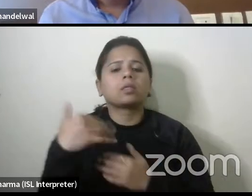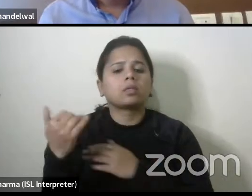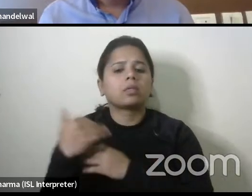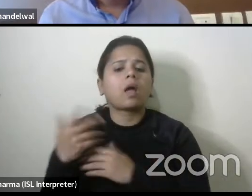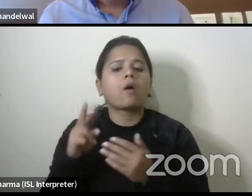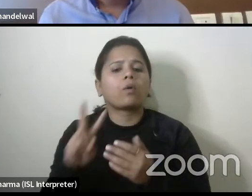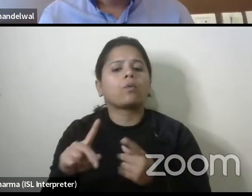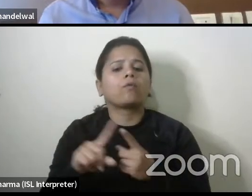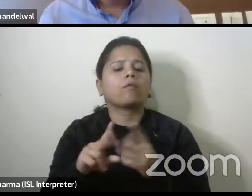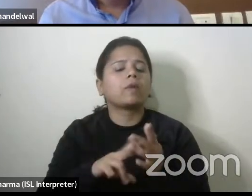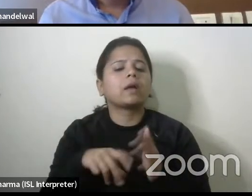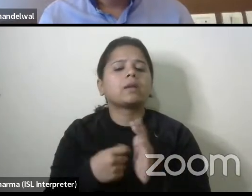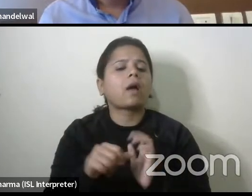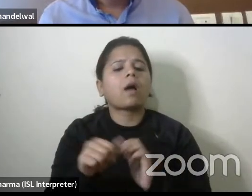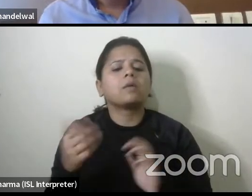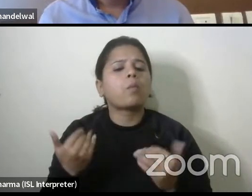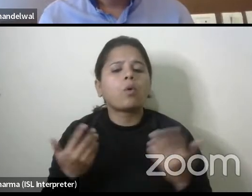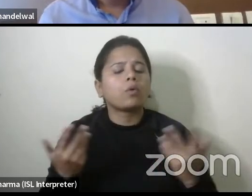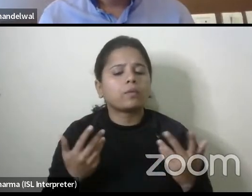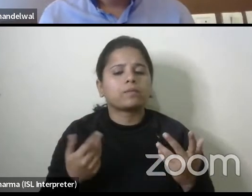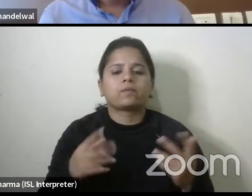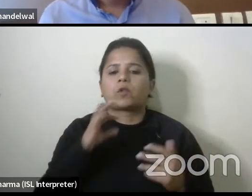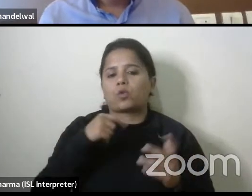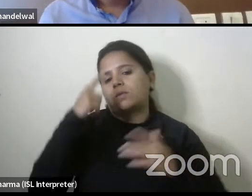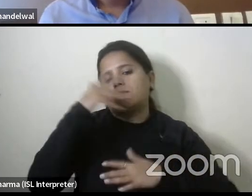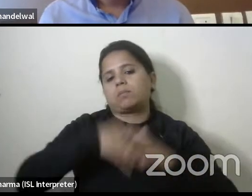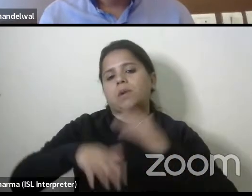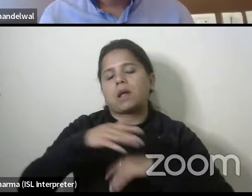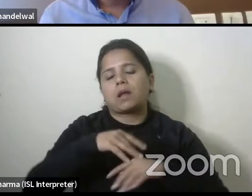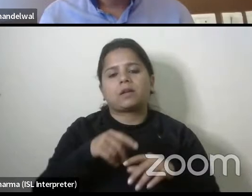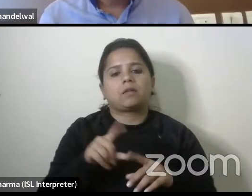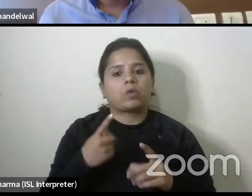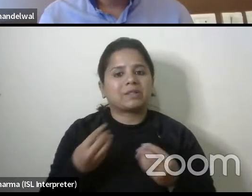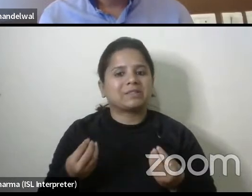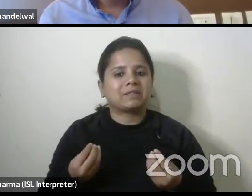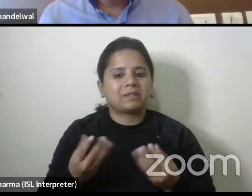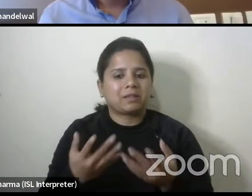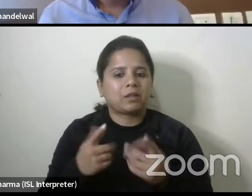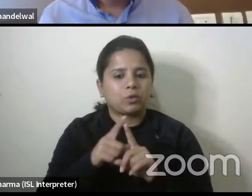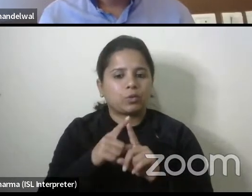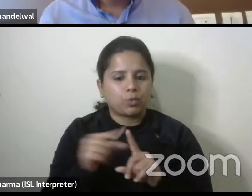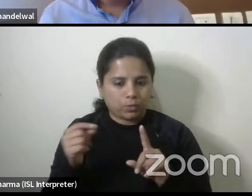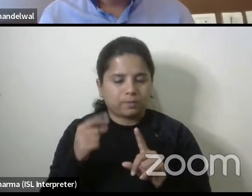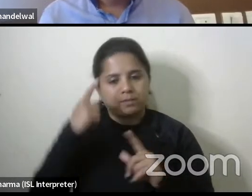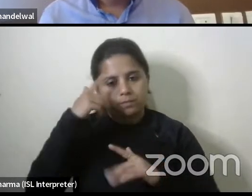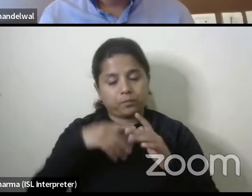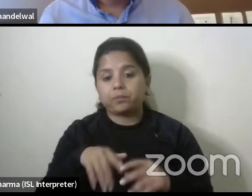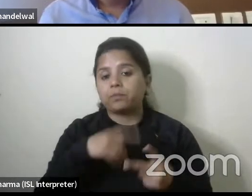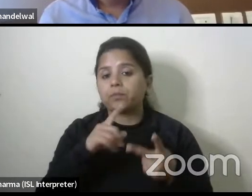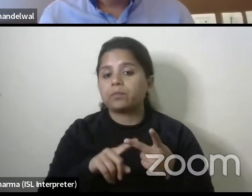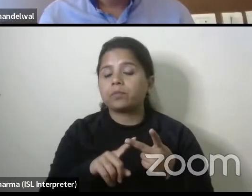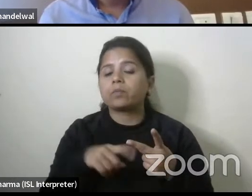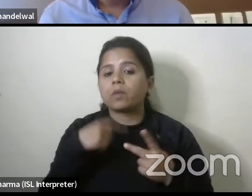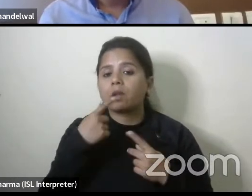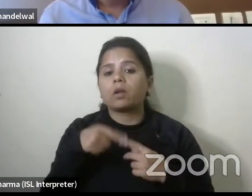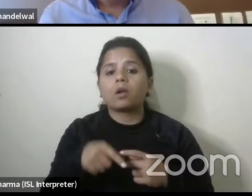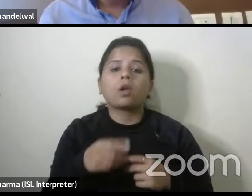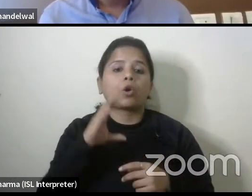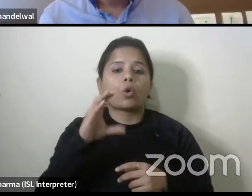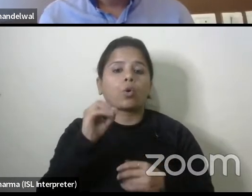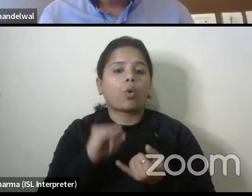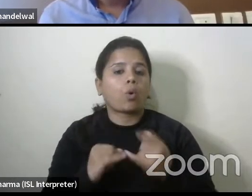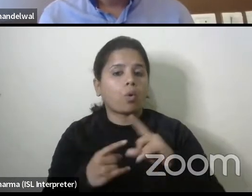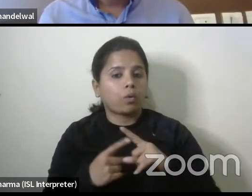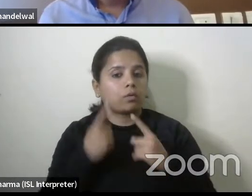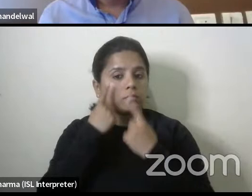difficulties that happen at the planning uh stage you know and then there are uh the next thing is it goes into cost auditing and